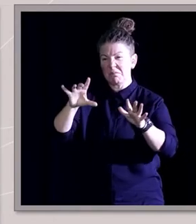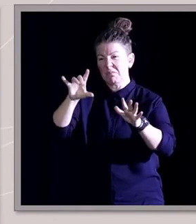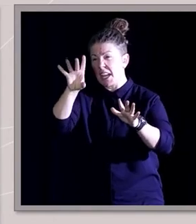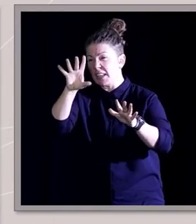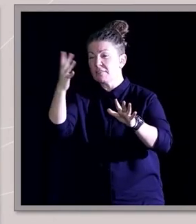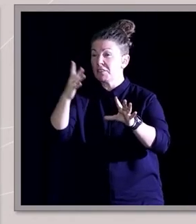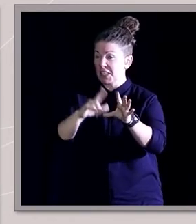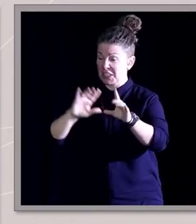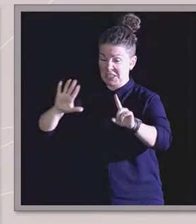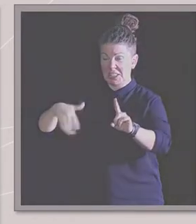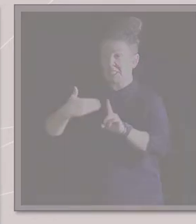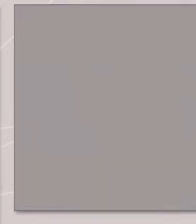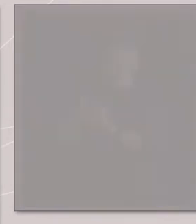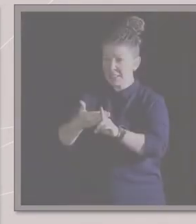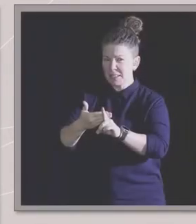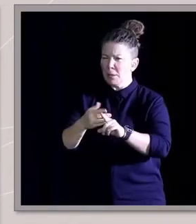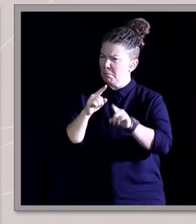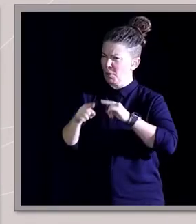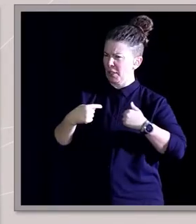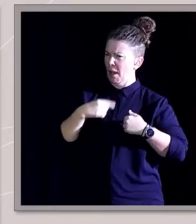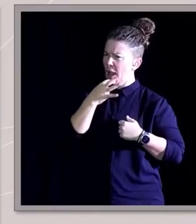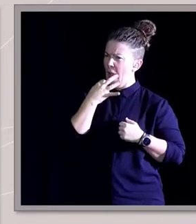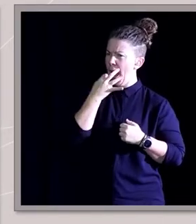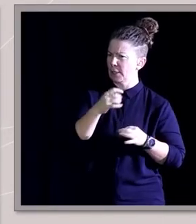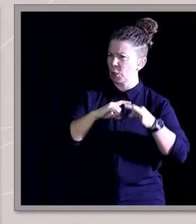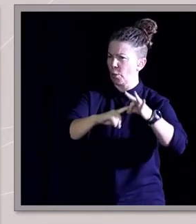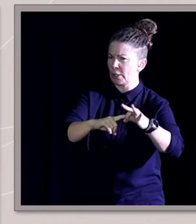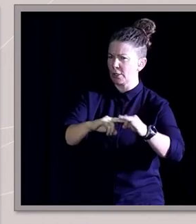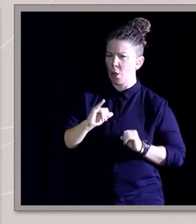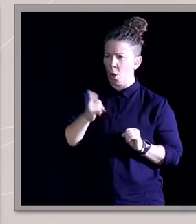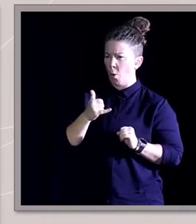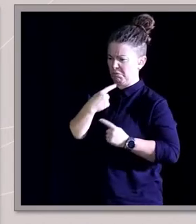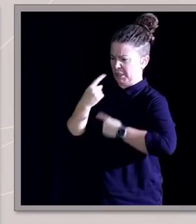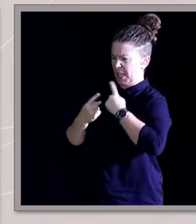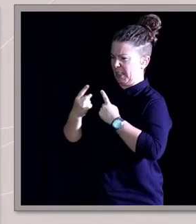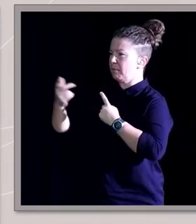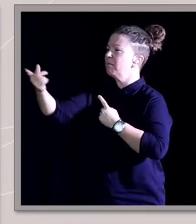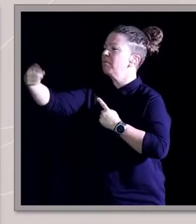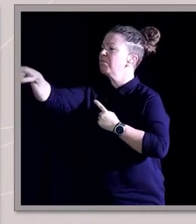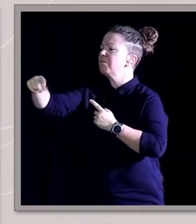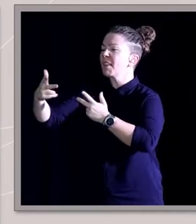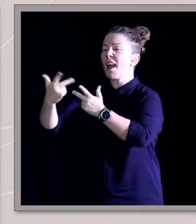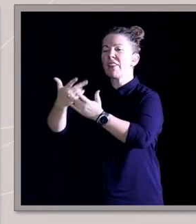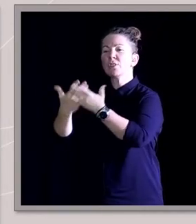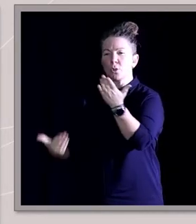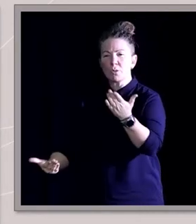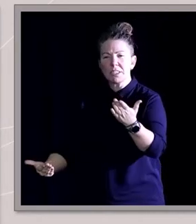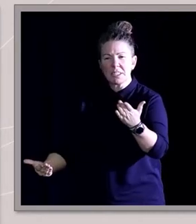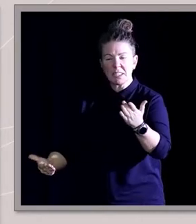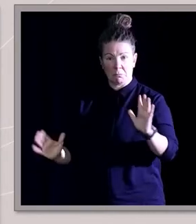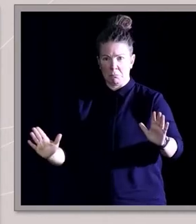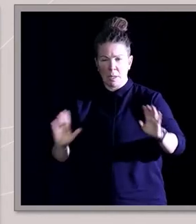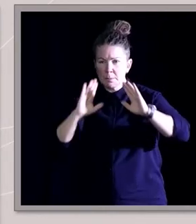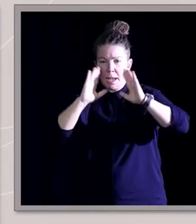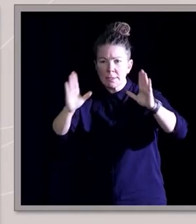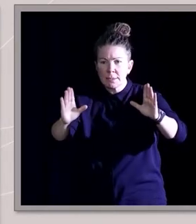I've mostly been asking questions or telling other people's stories, which has been an amazing experience, but